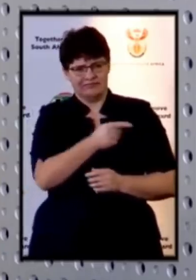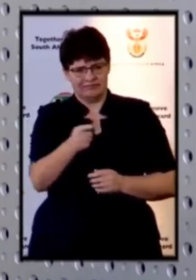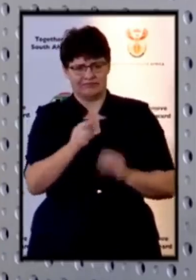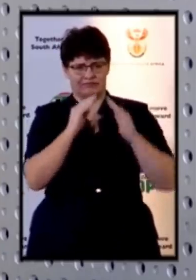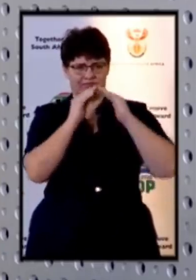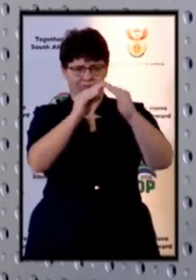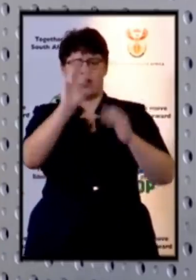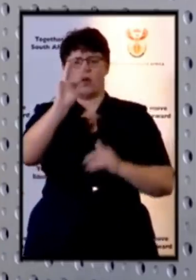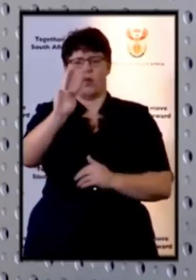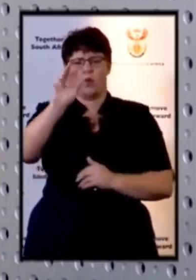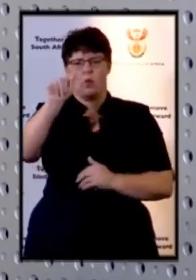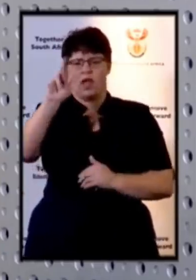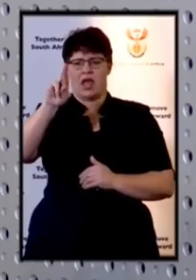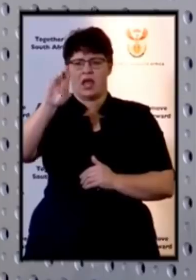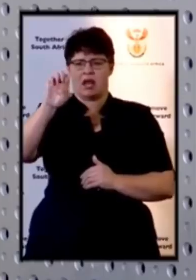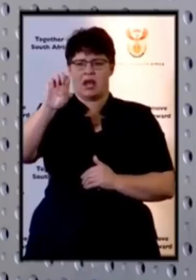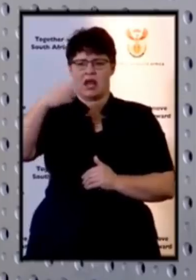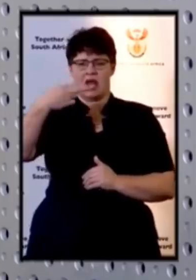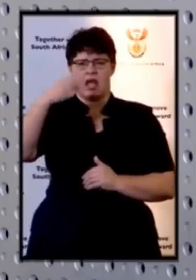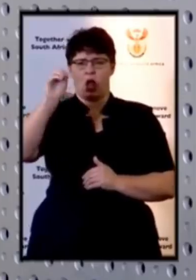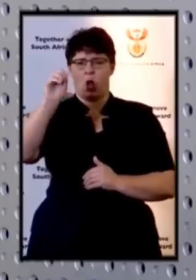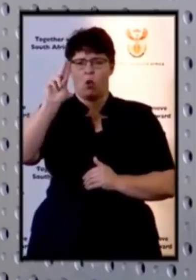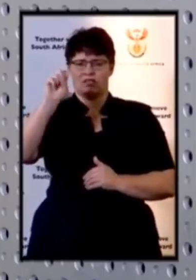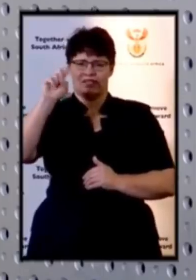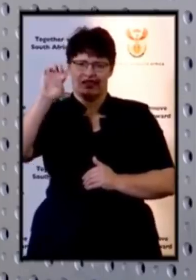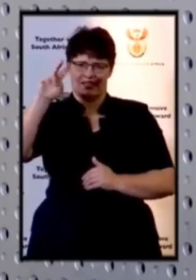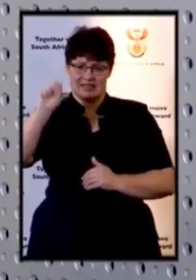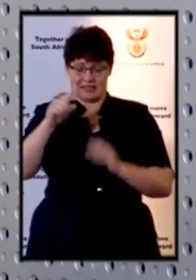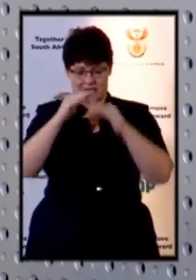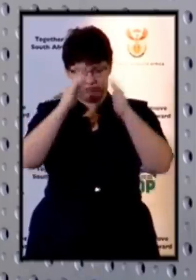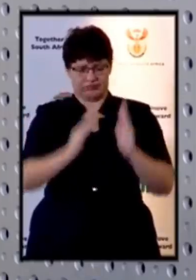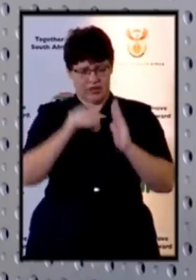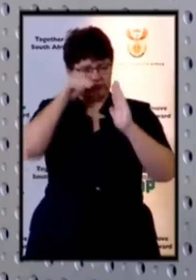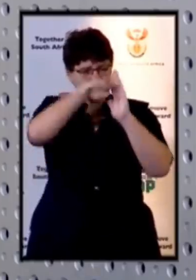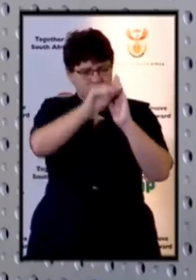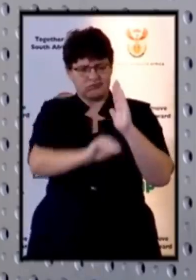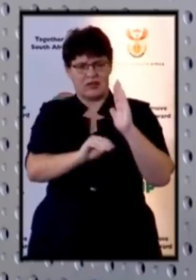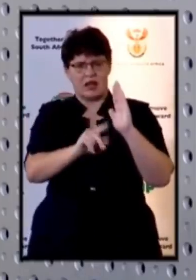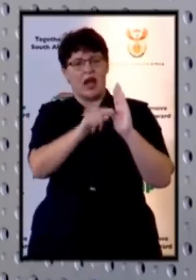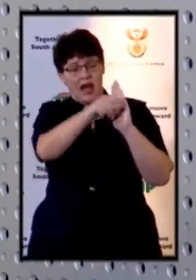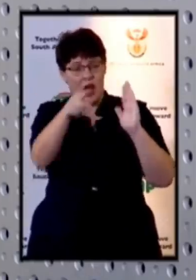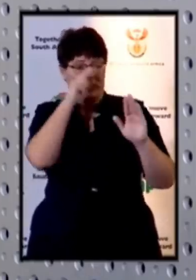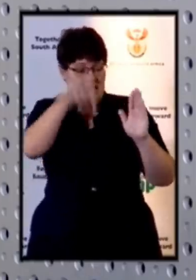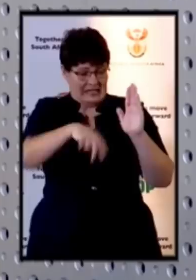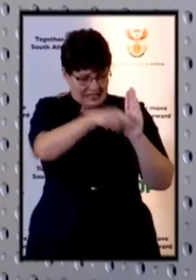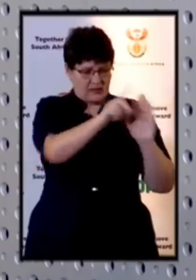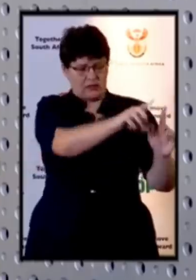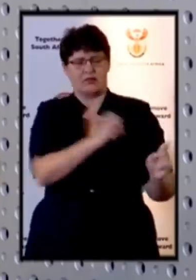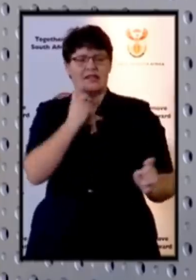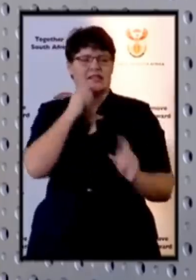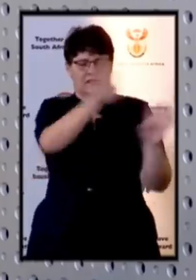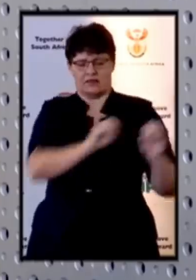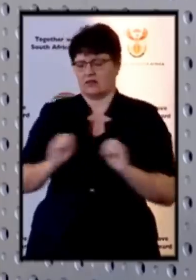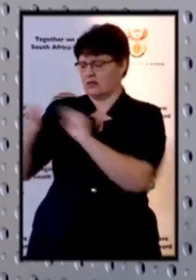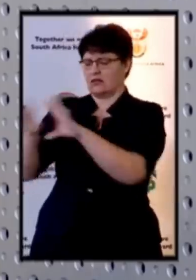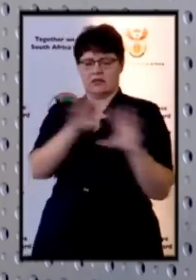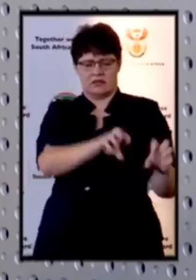must be operational to make sure that all those things that need to be repaired